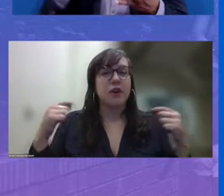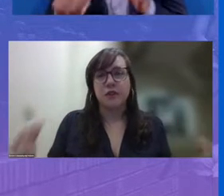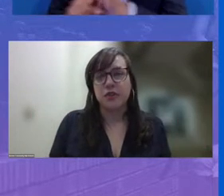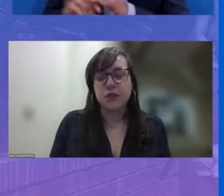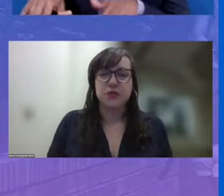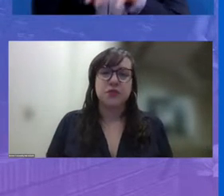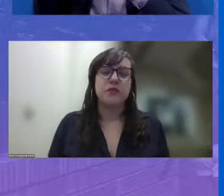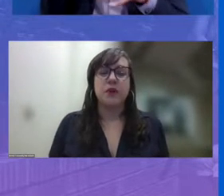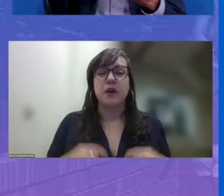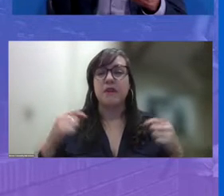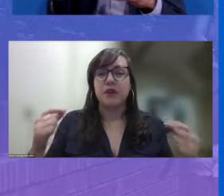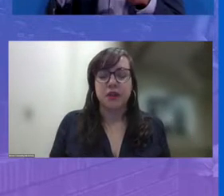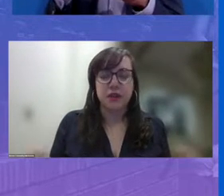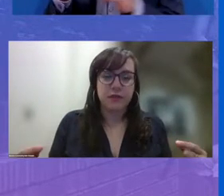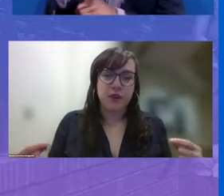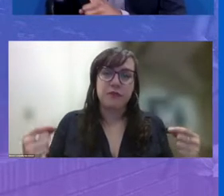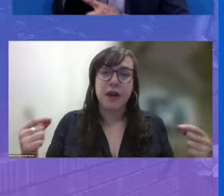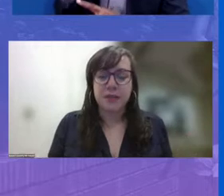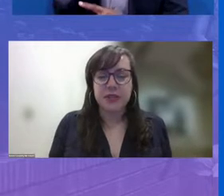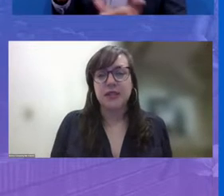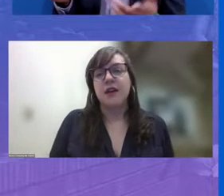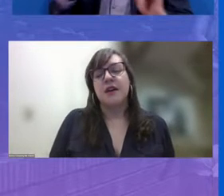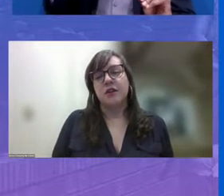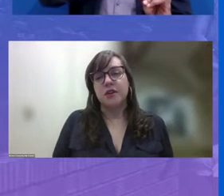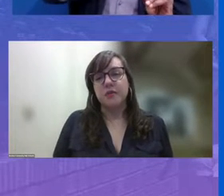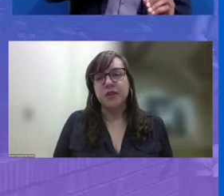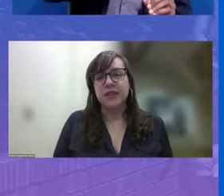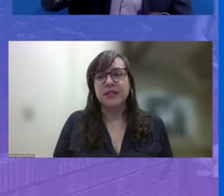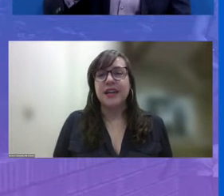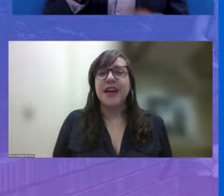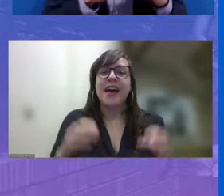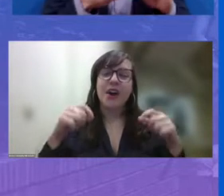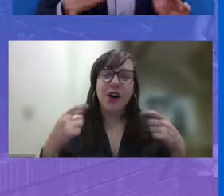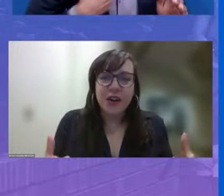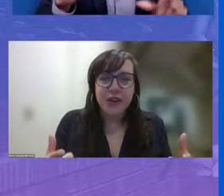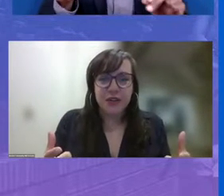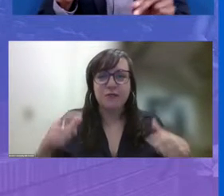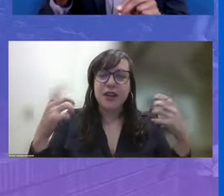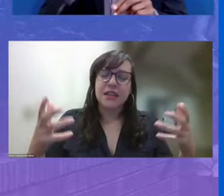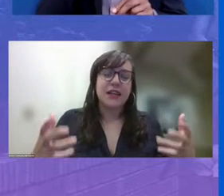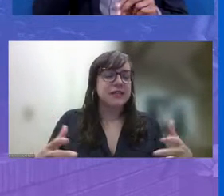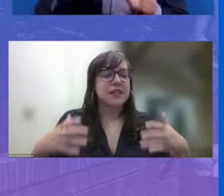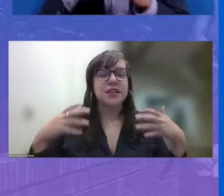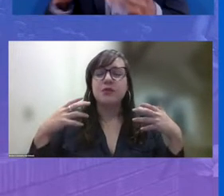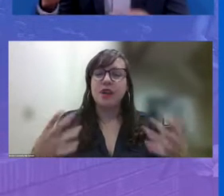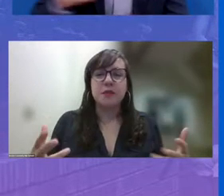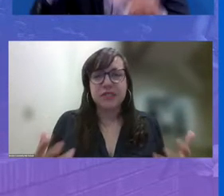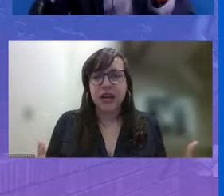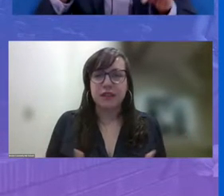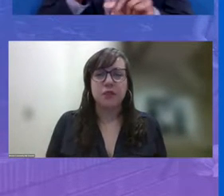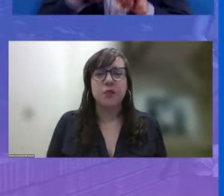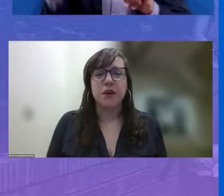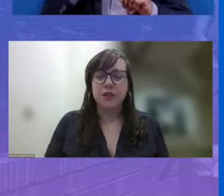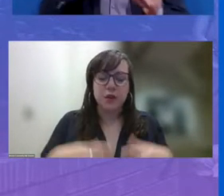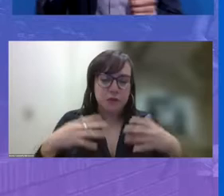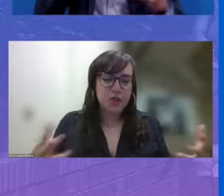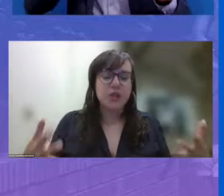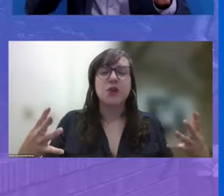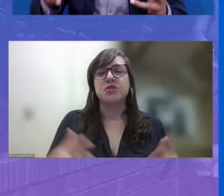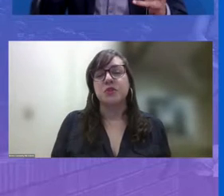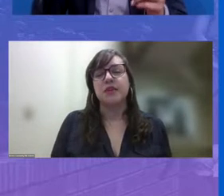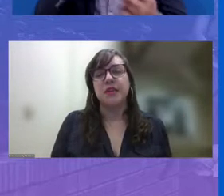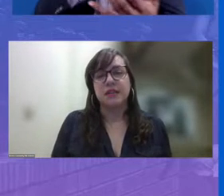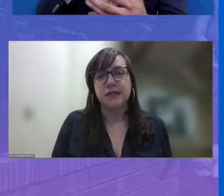own, no fault of our students, no fault of our families and our communities, and honor, recognize the incredible talent, the wealth, the